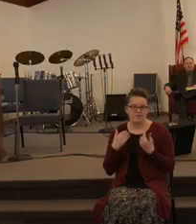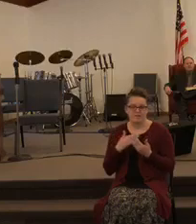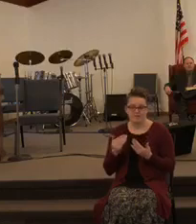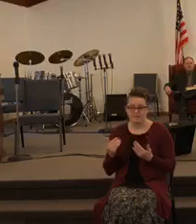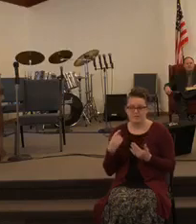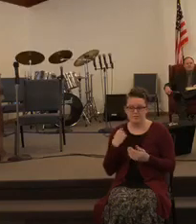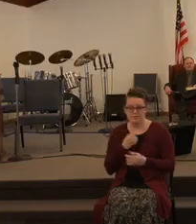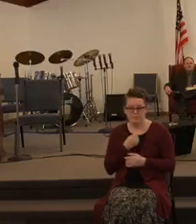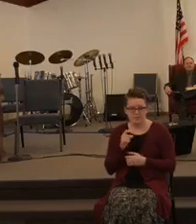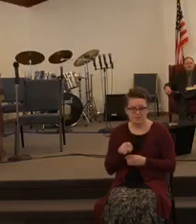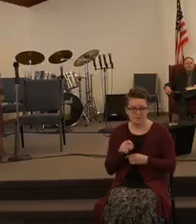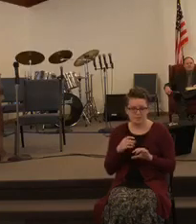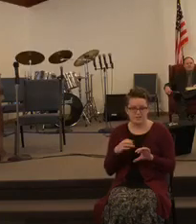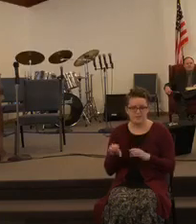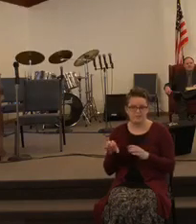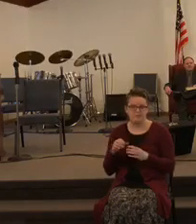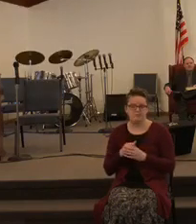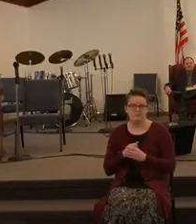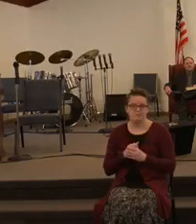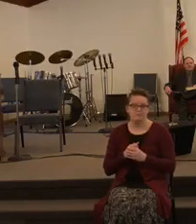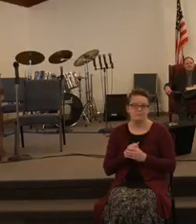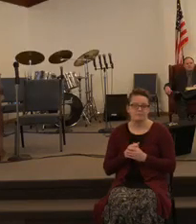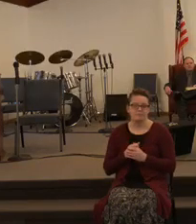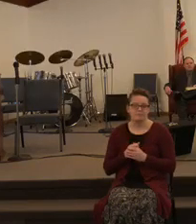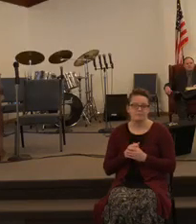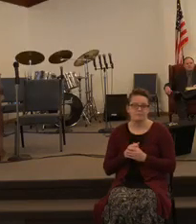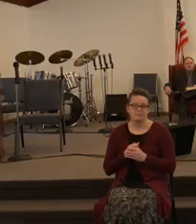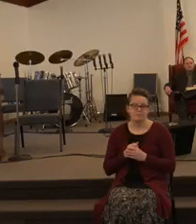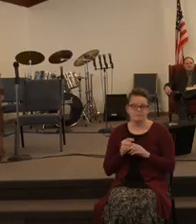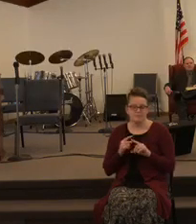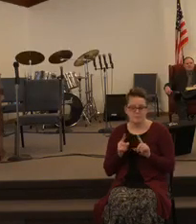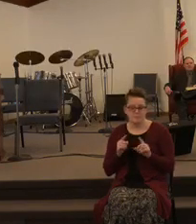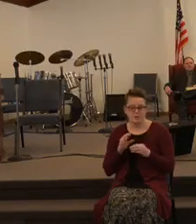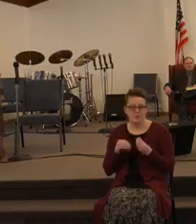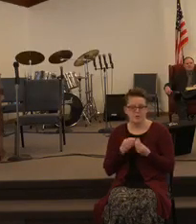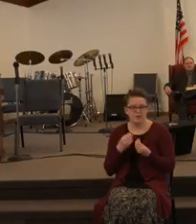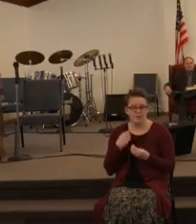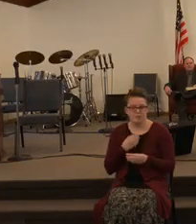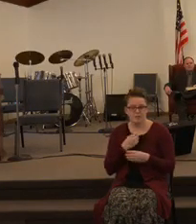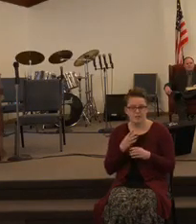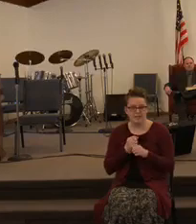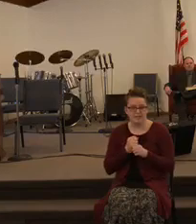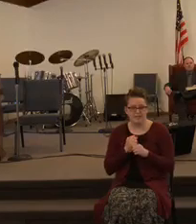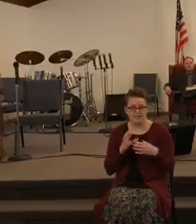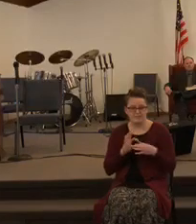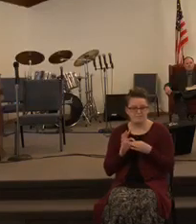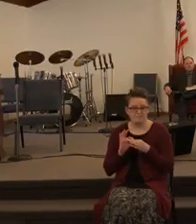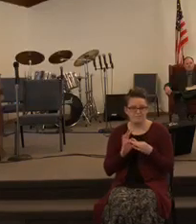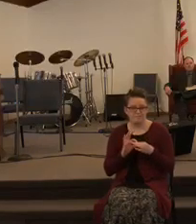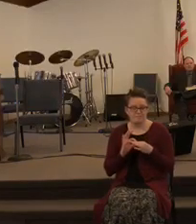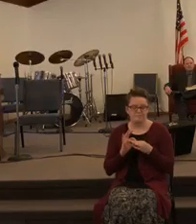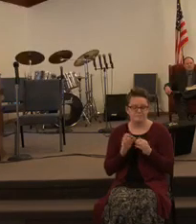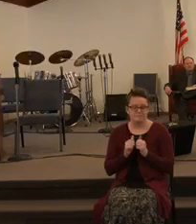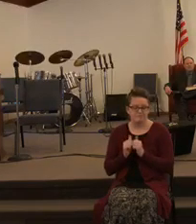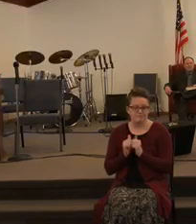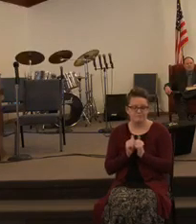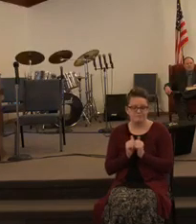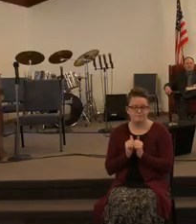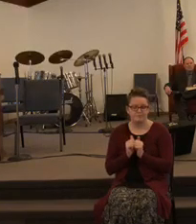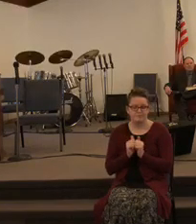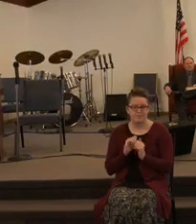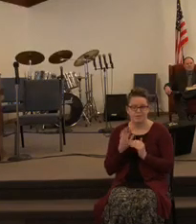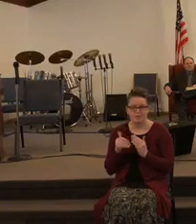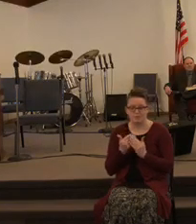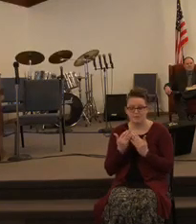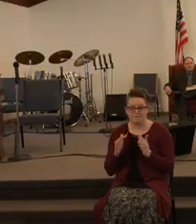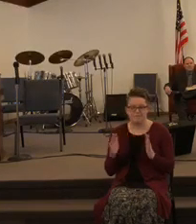ourselves. But by the time we get back together, it should be all in place. And we're